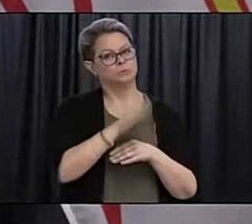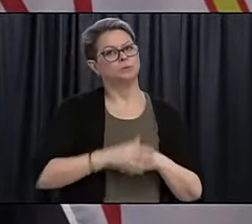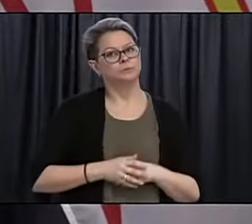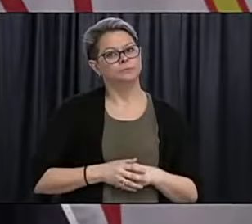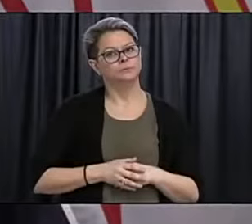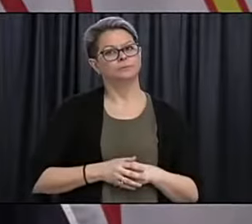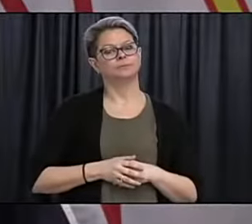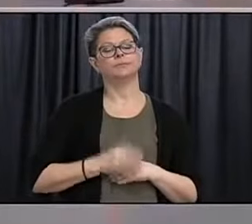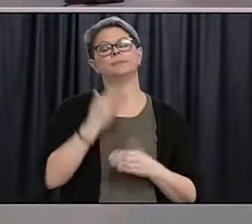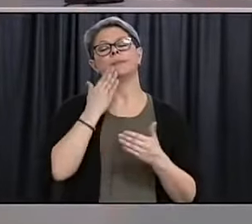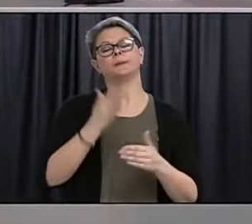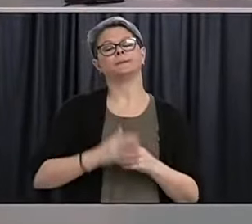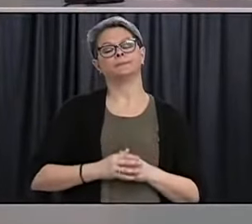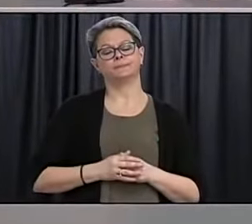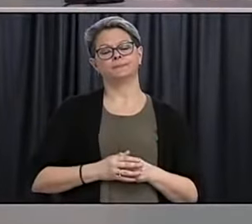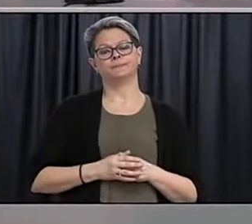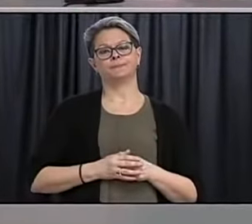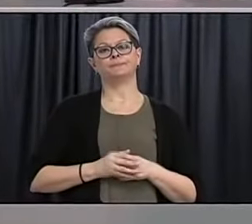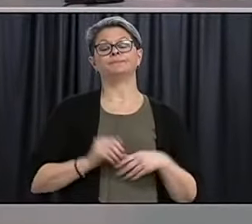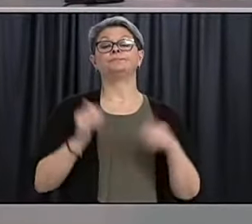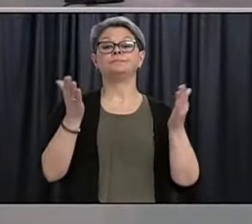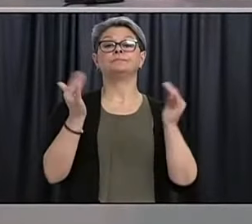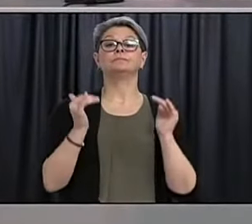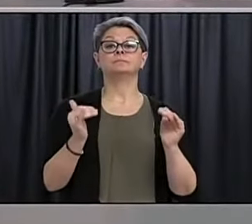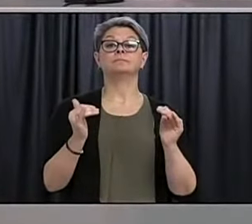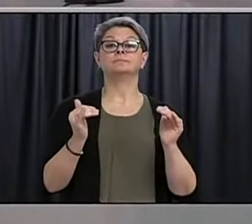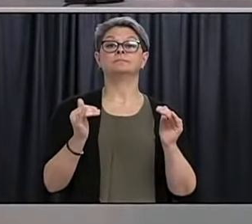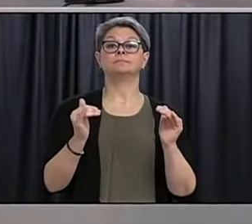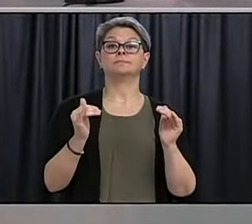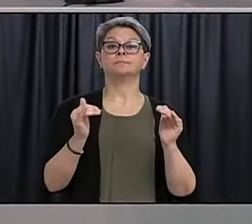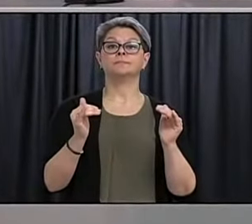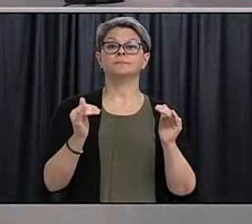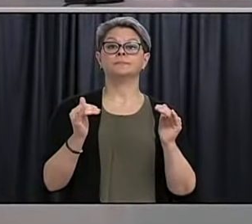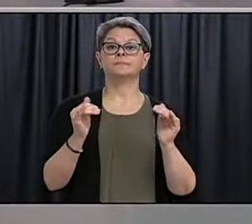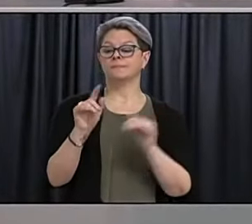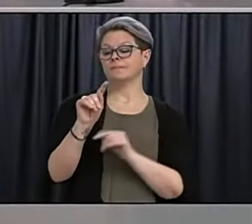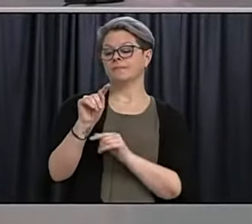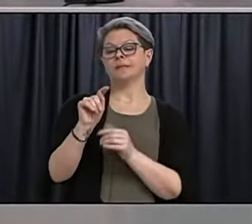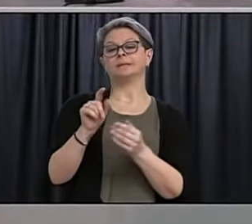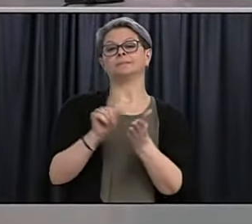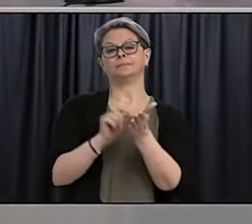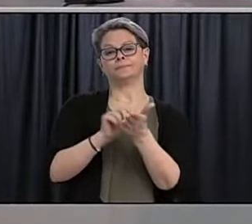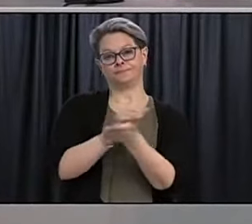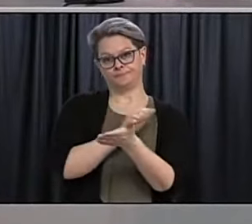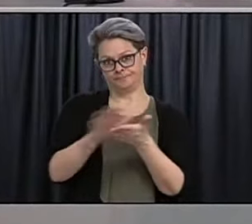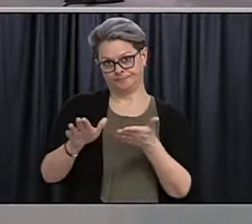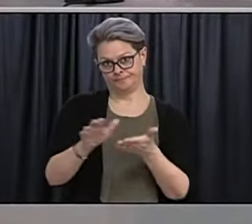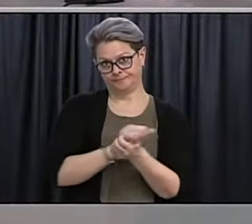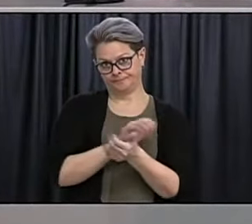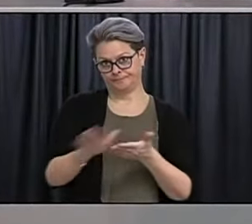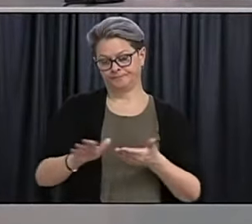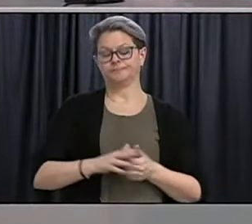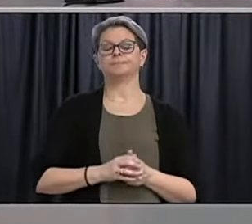Thank you so much. I appreciate it. Our next questions are from Andrew Robinson with the telegram. Please go ahead.